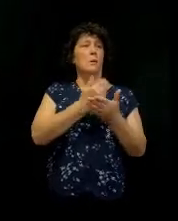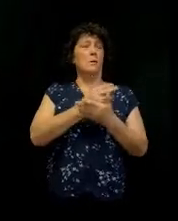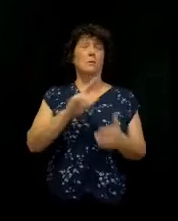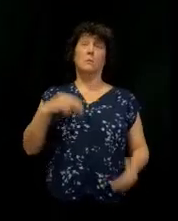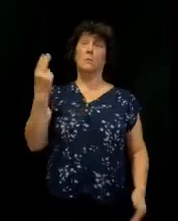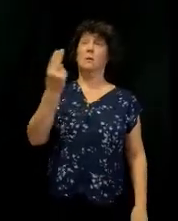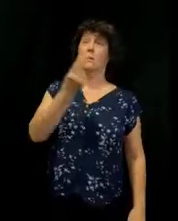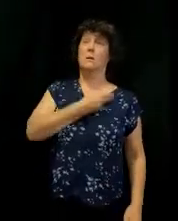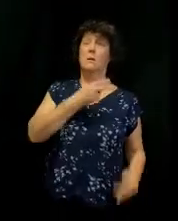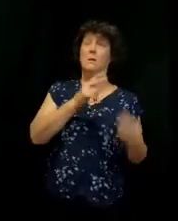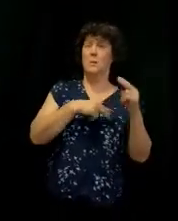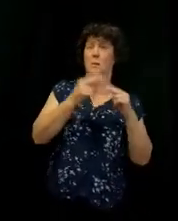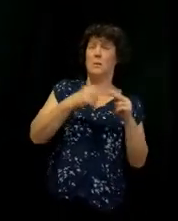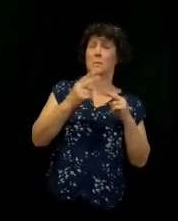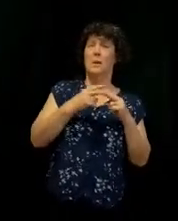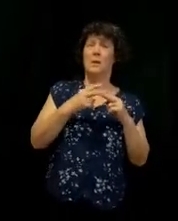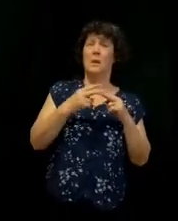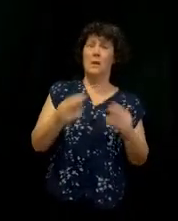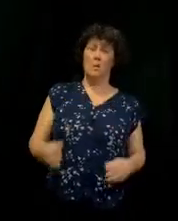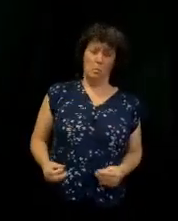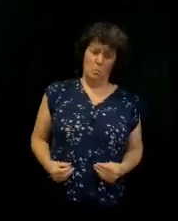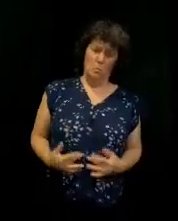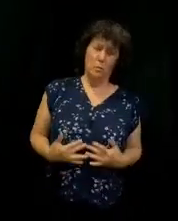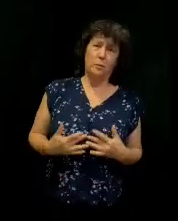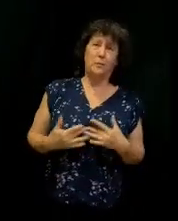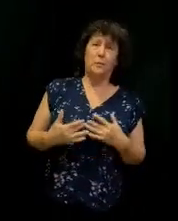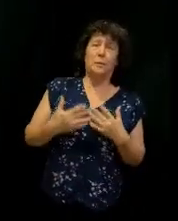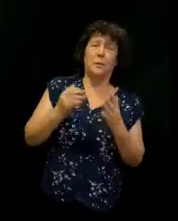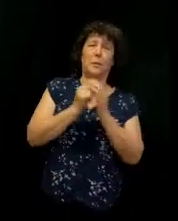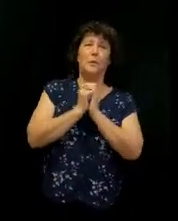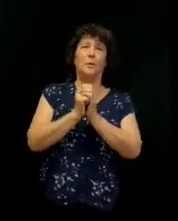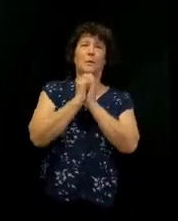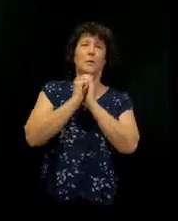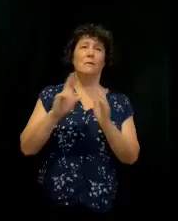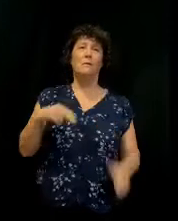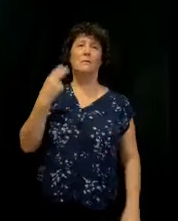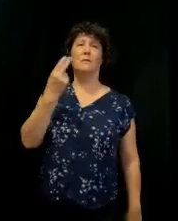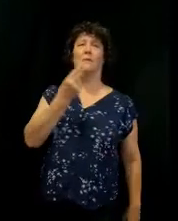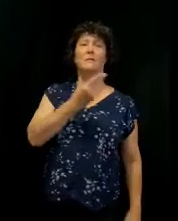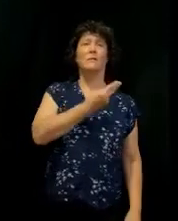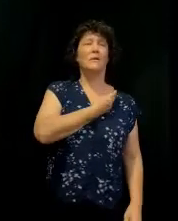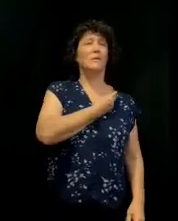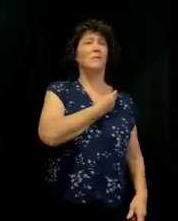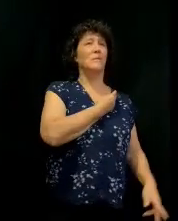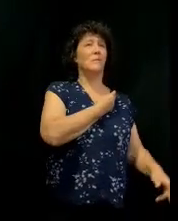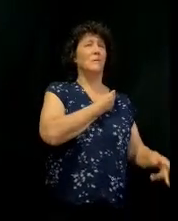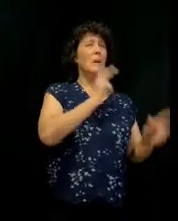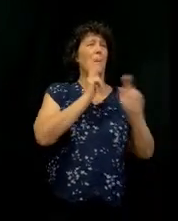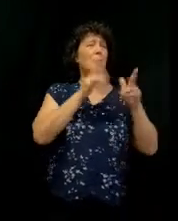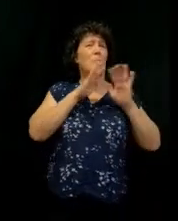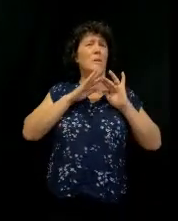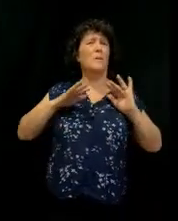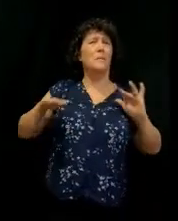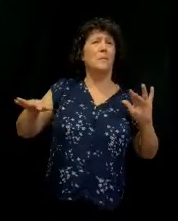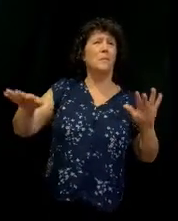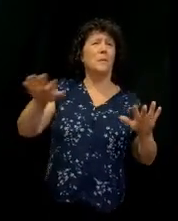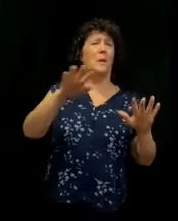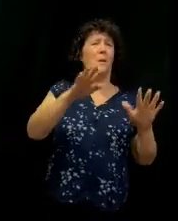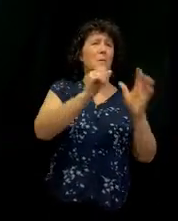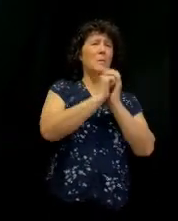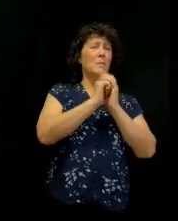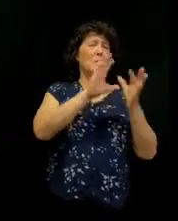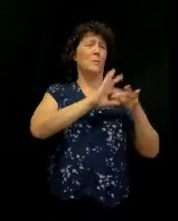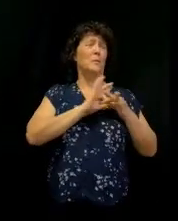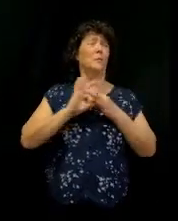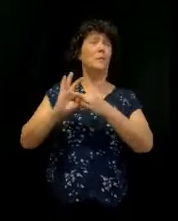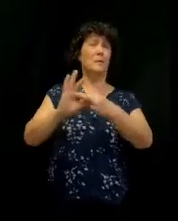-energizing, re-igniting, Lord God. Worship, Lord, for us as a congregation, that you're re-igniting us, Lord God, as a